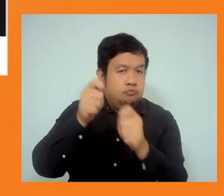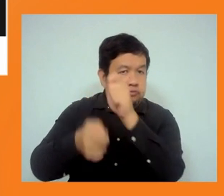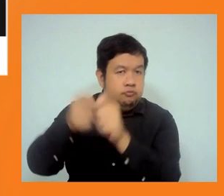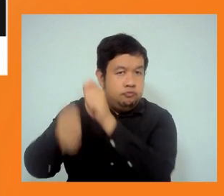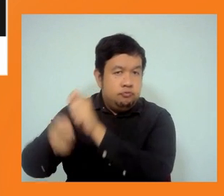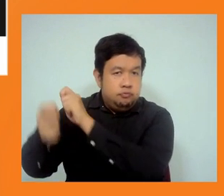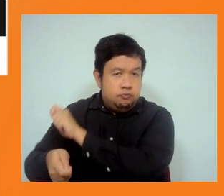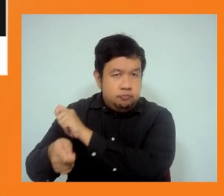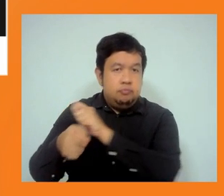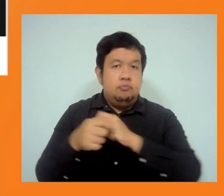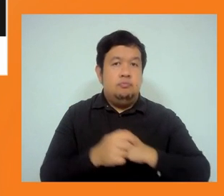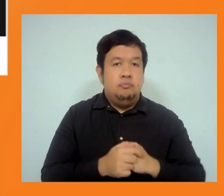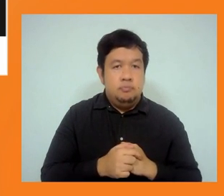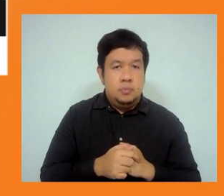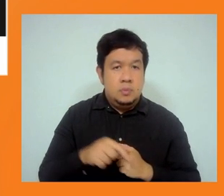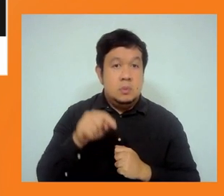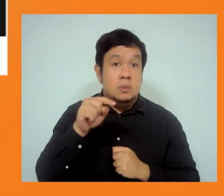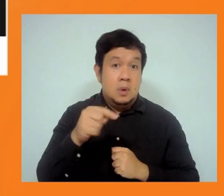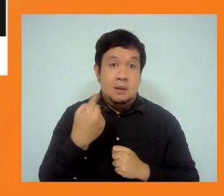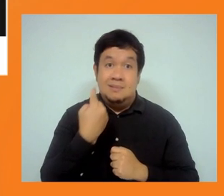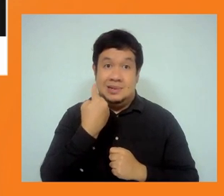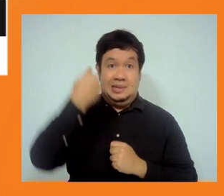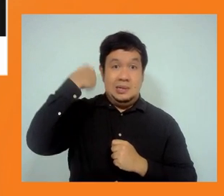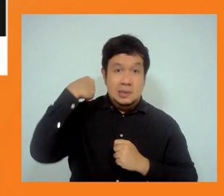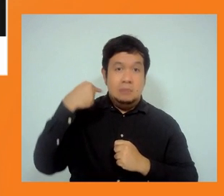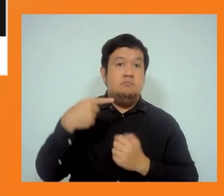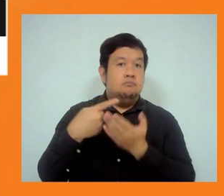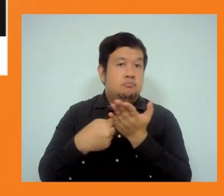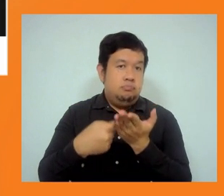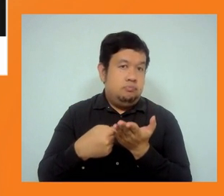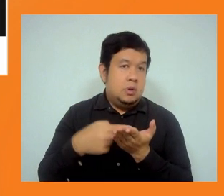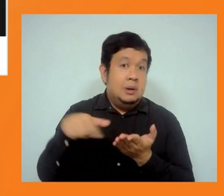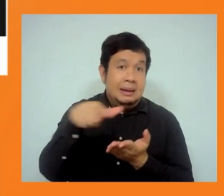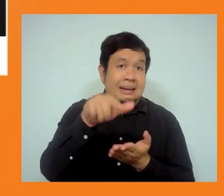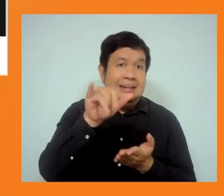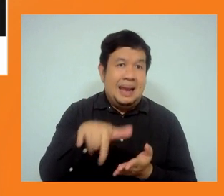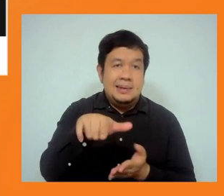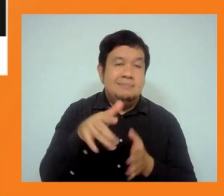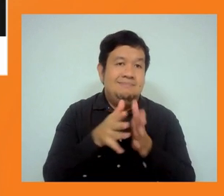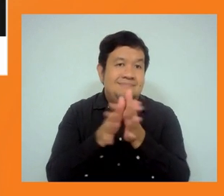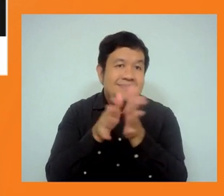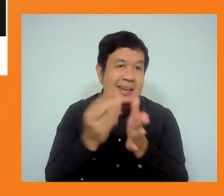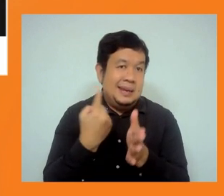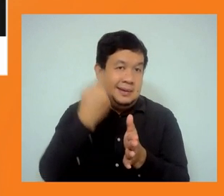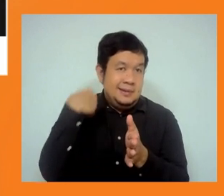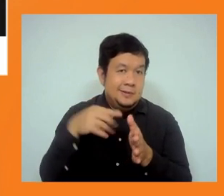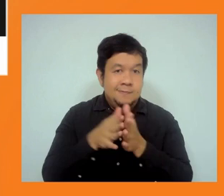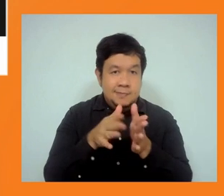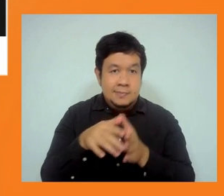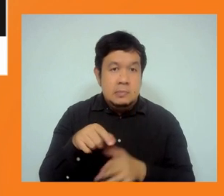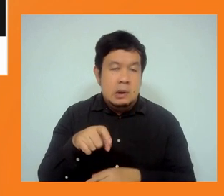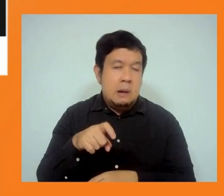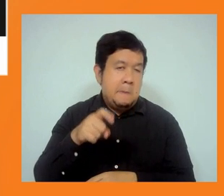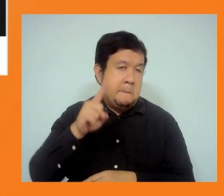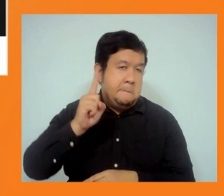yesterday. The point is to have a just transition, but you cannot have a